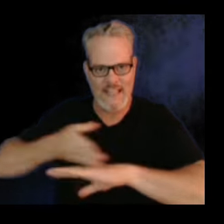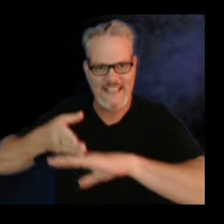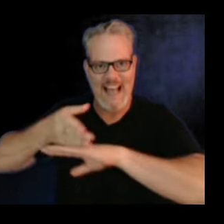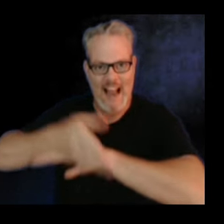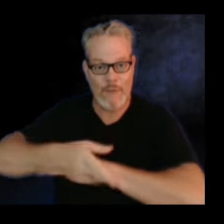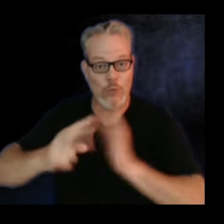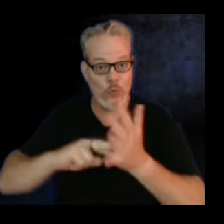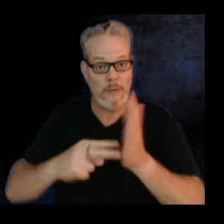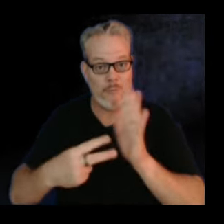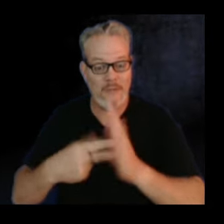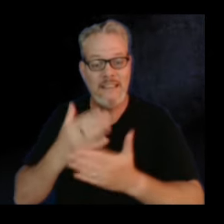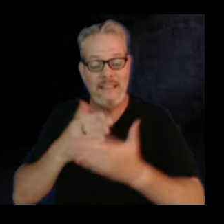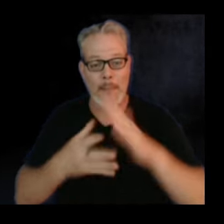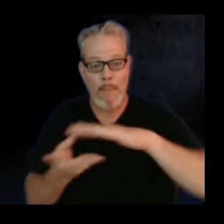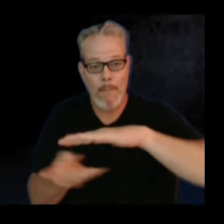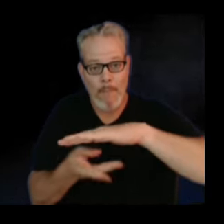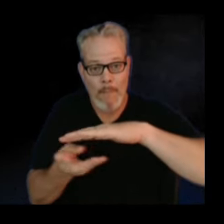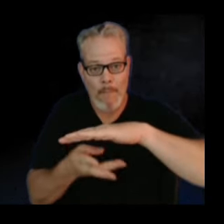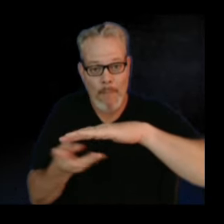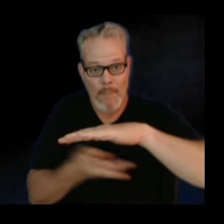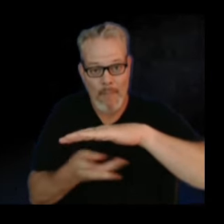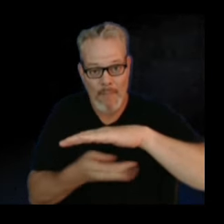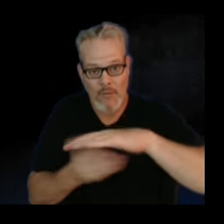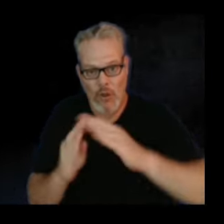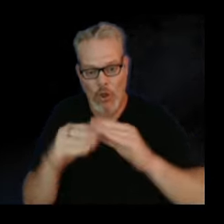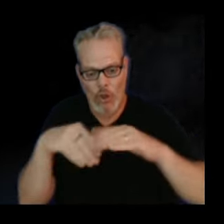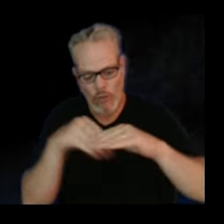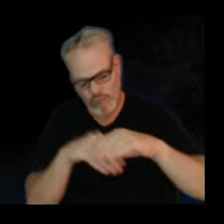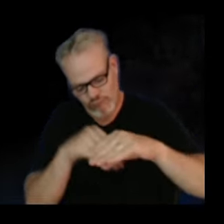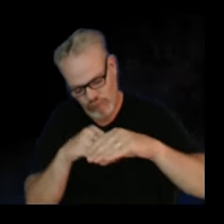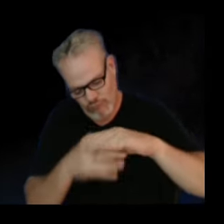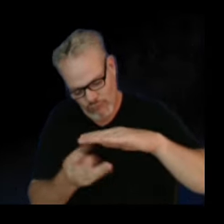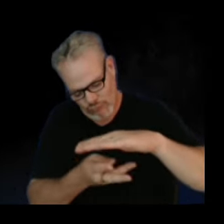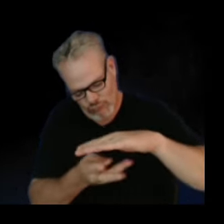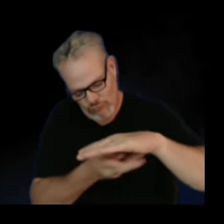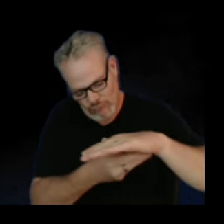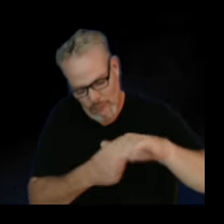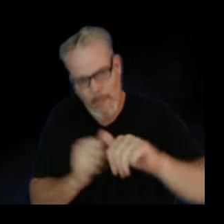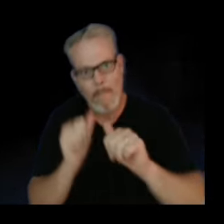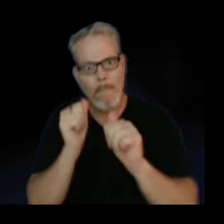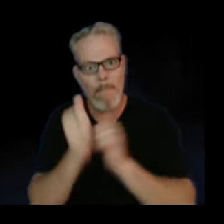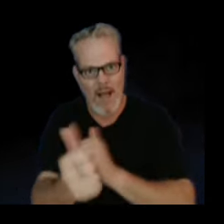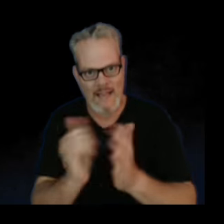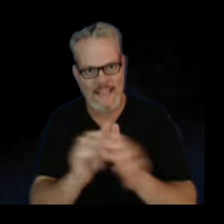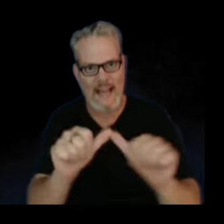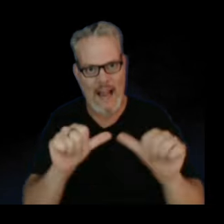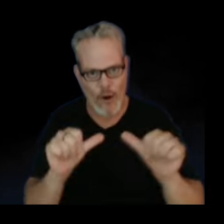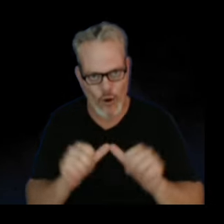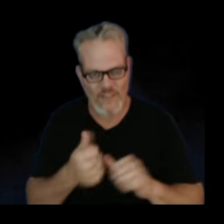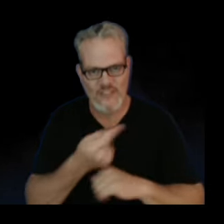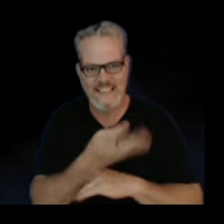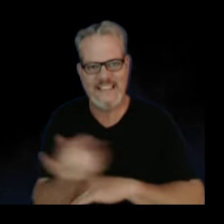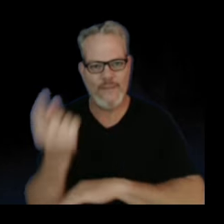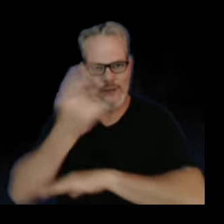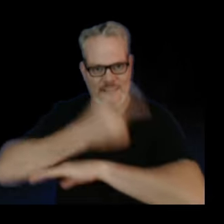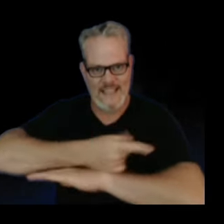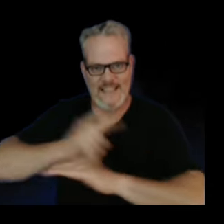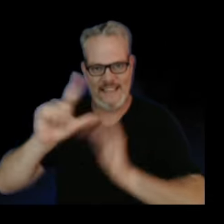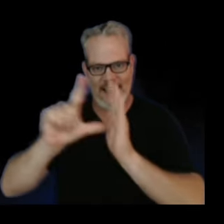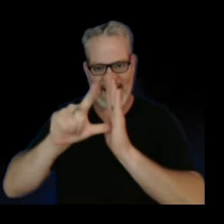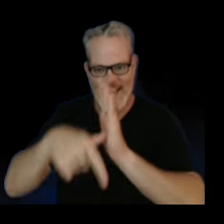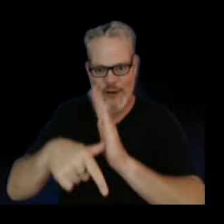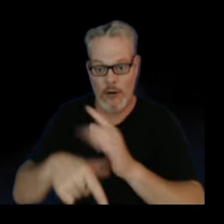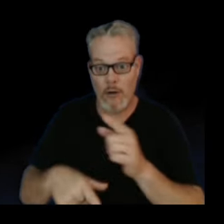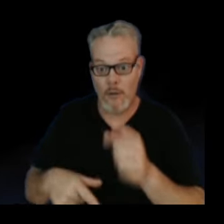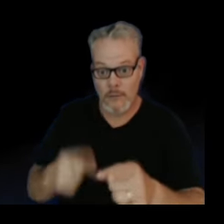intrude that southwest rift zone past eruption site for several days after that. And this satellite image that you can see here